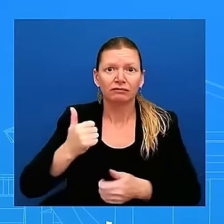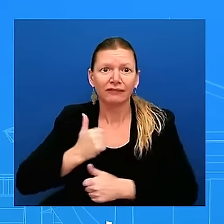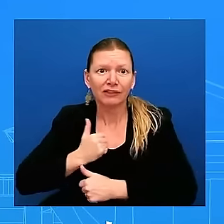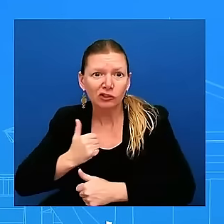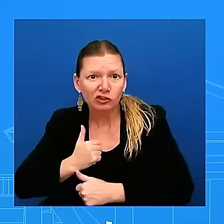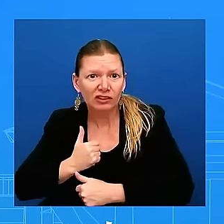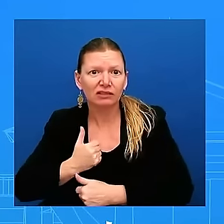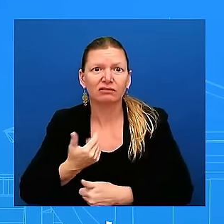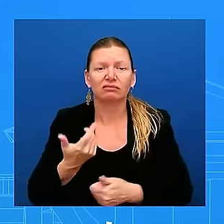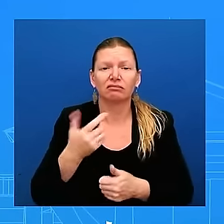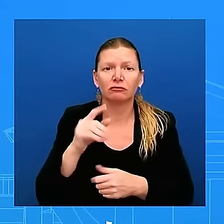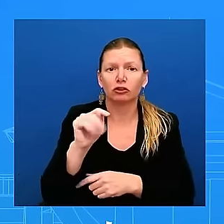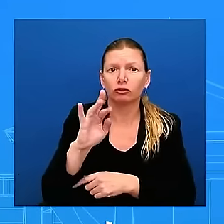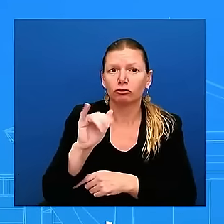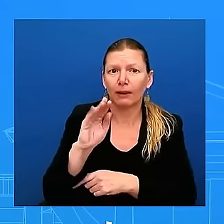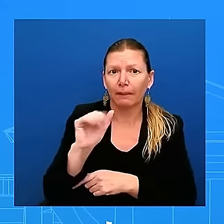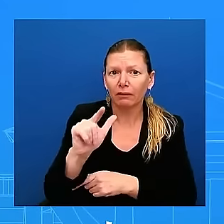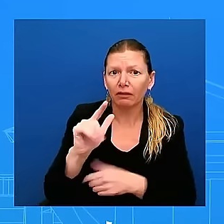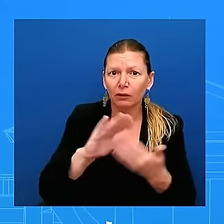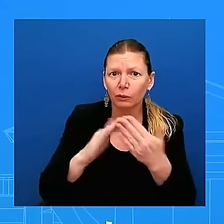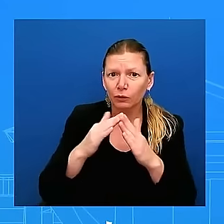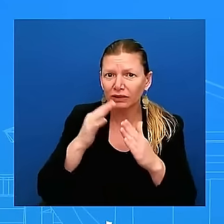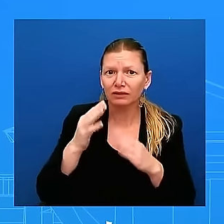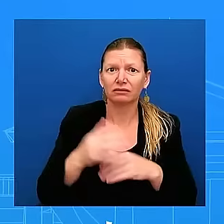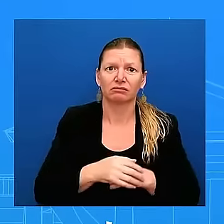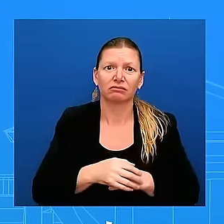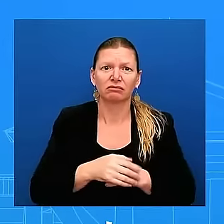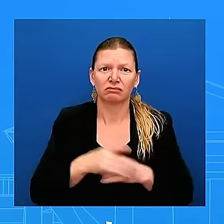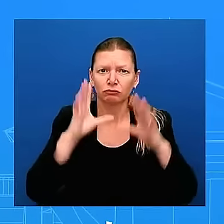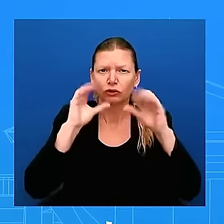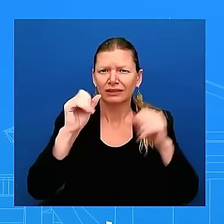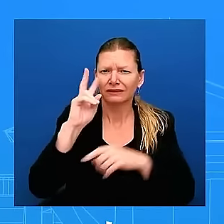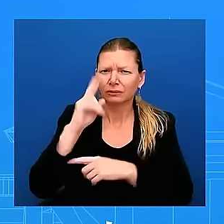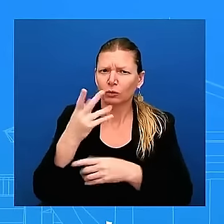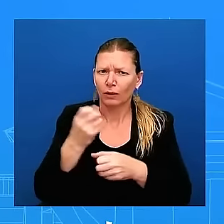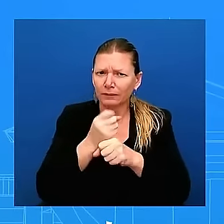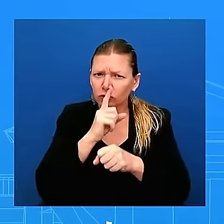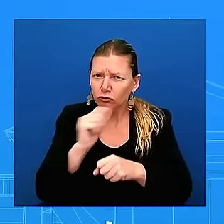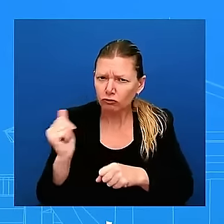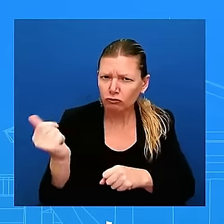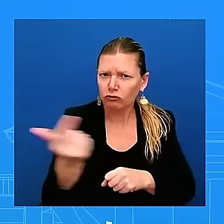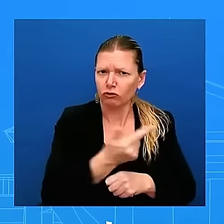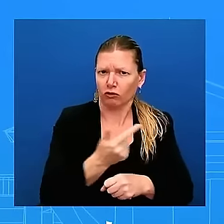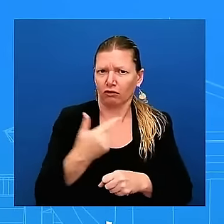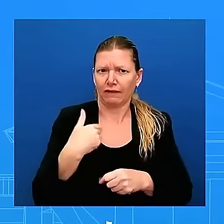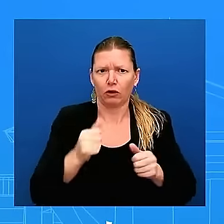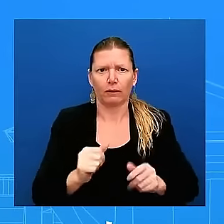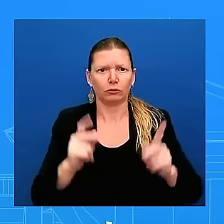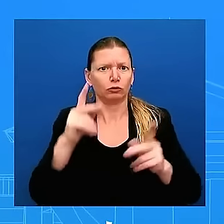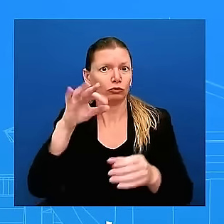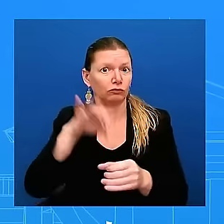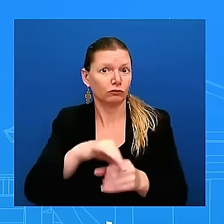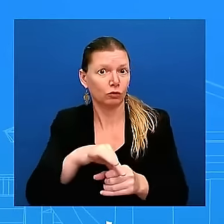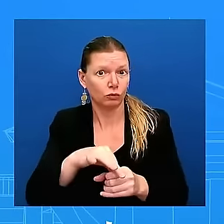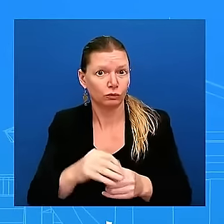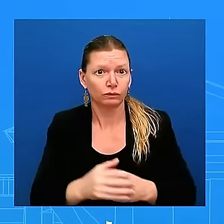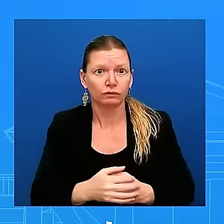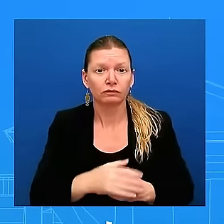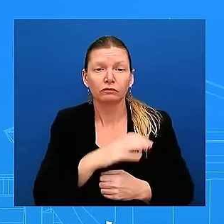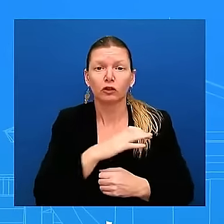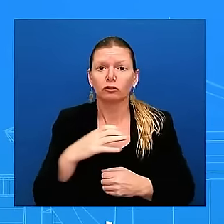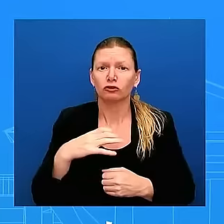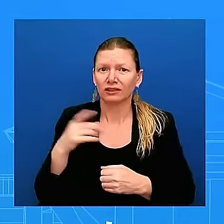Congress must take action and pass the Freedom to Vote Act and the John Lewis Voting Rights Advancement Act